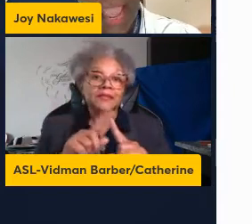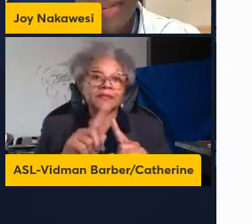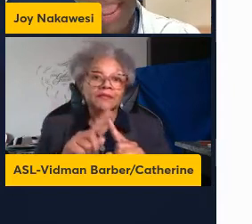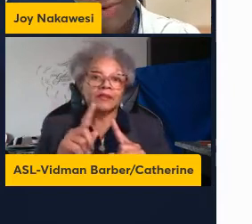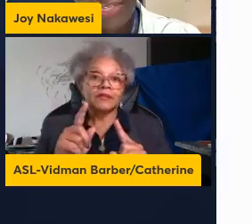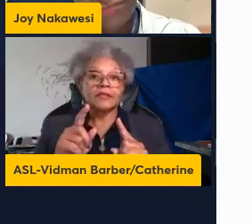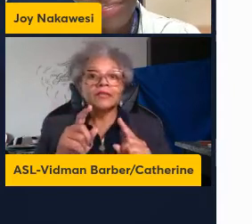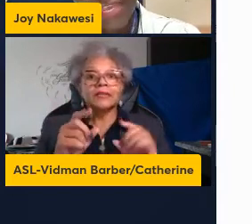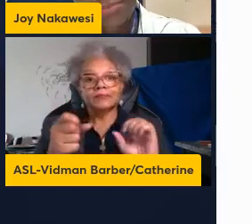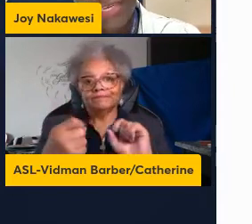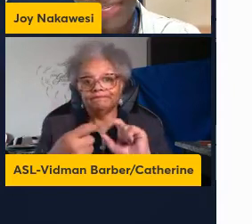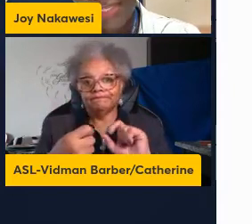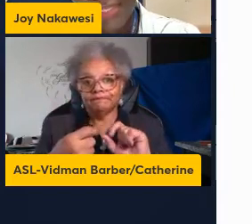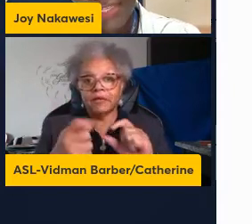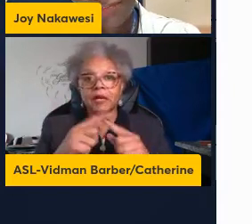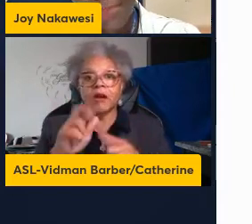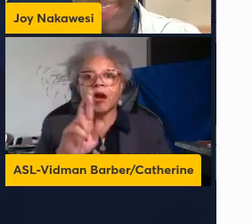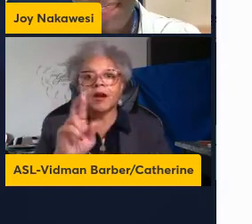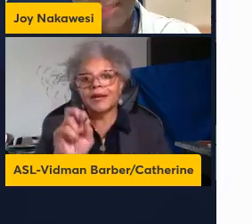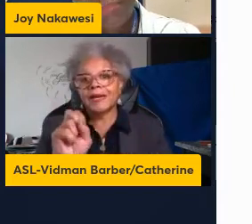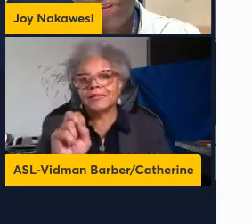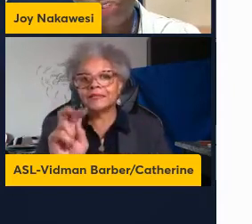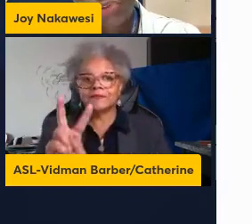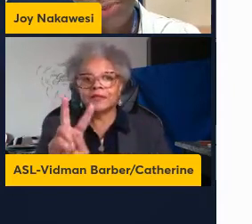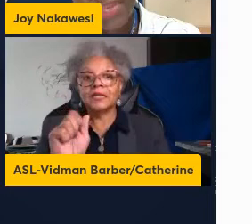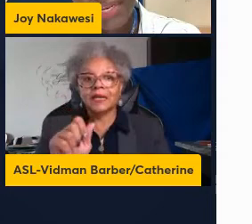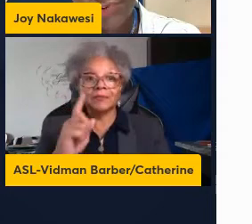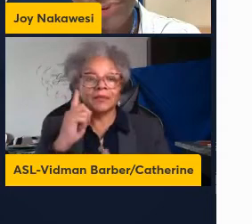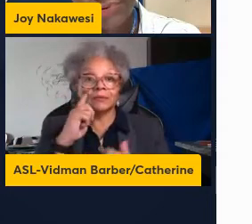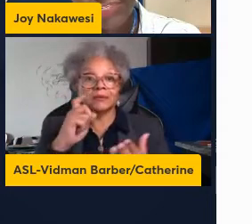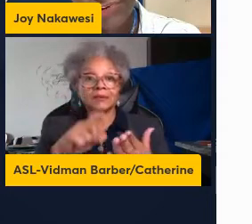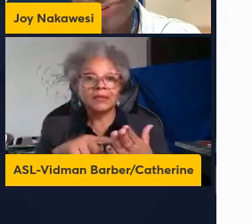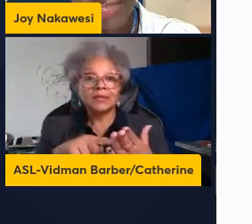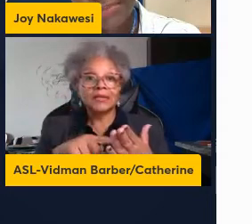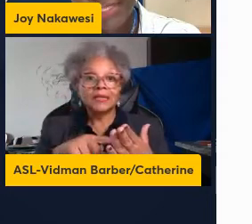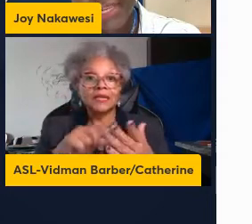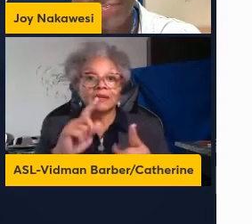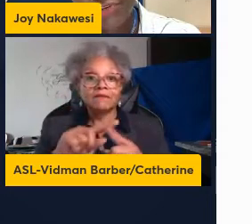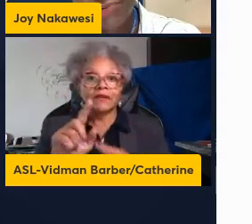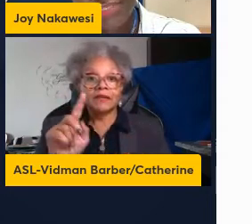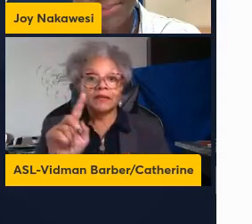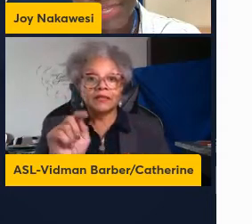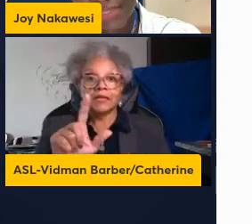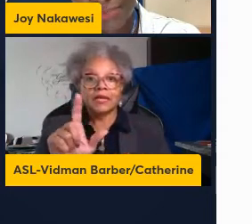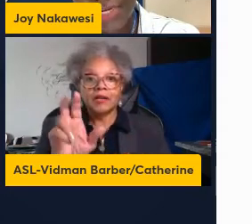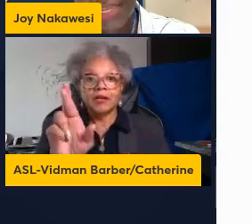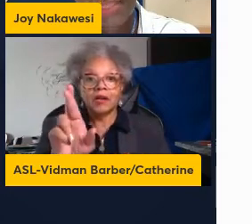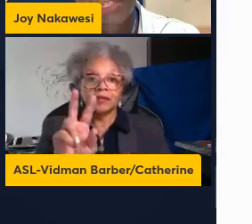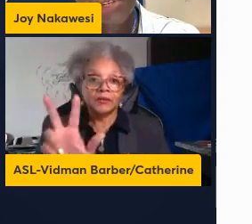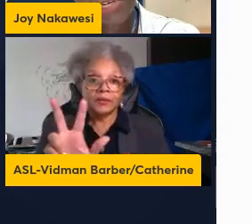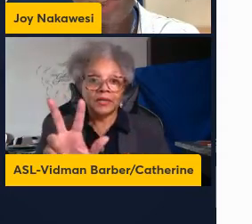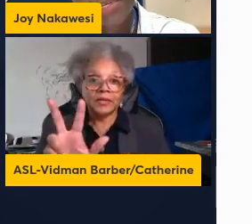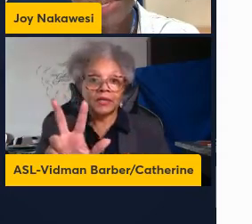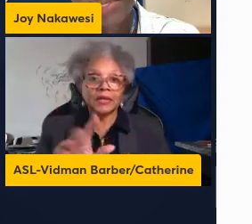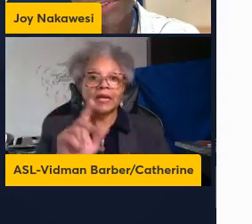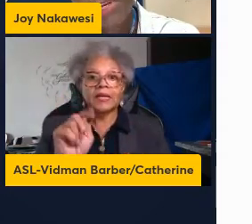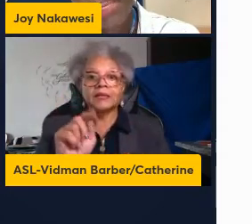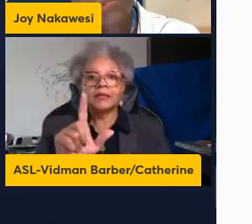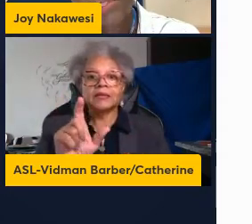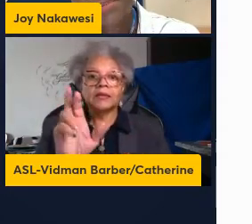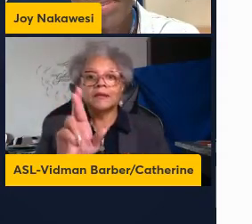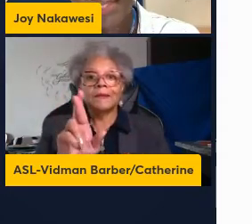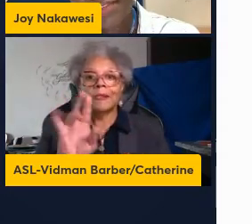and RSV can be detected via endosomal pattern recognition receptors like TRE receptor 3 and the TRE